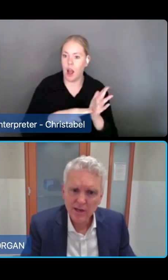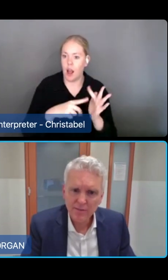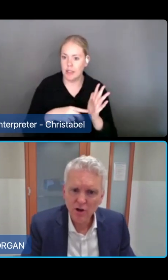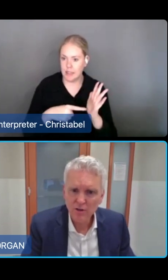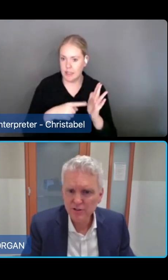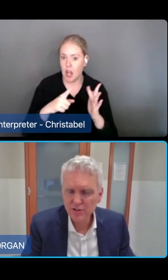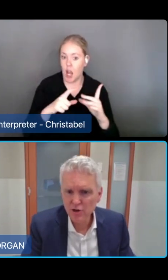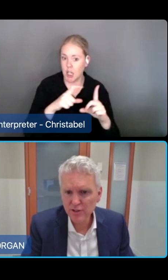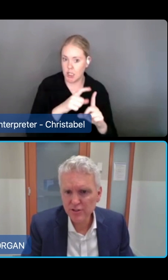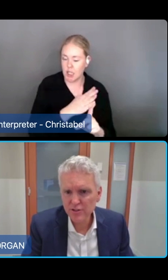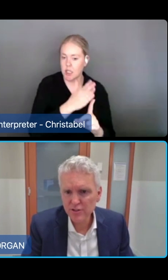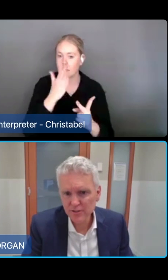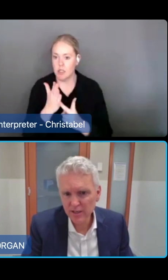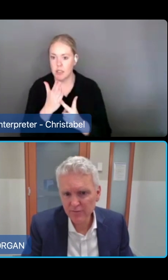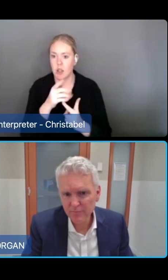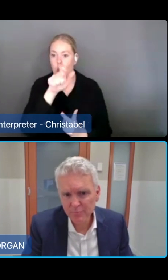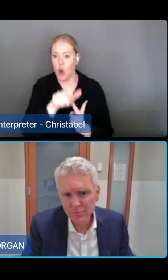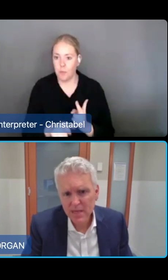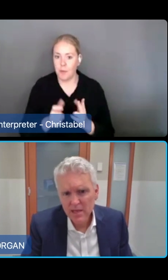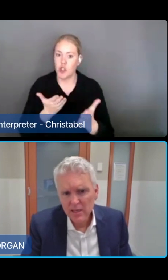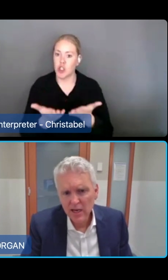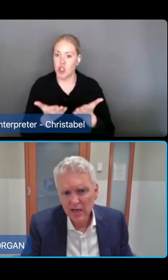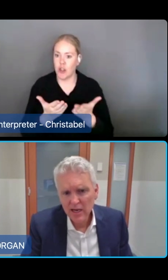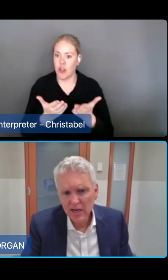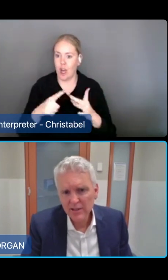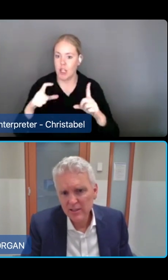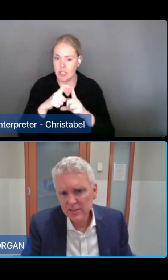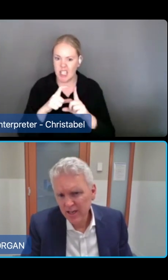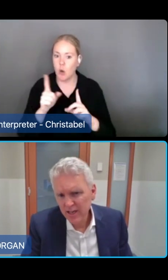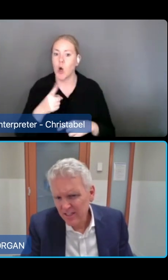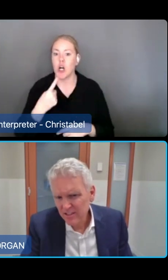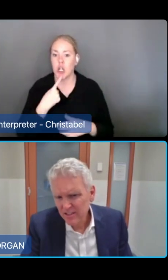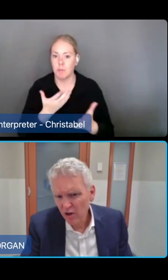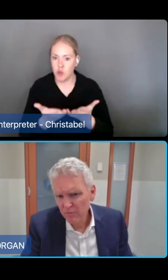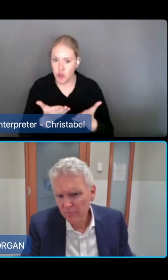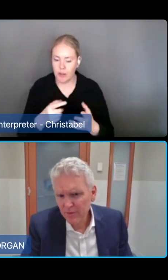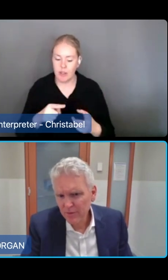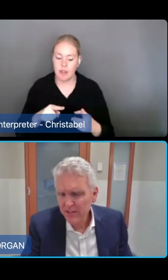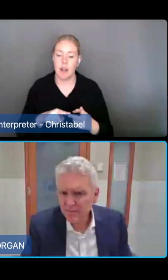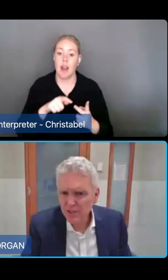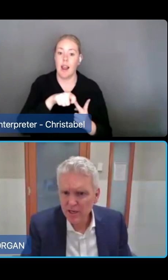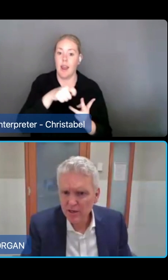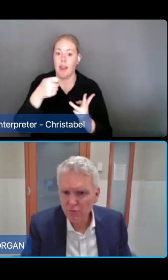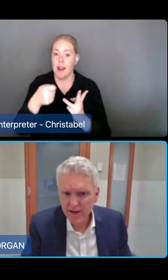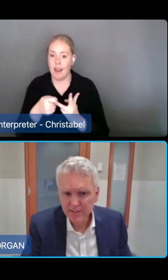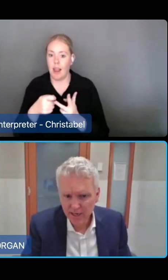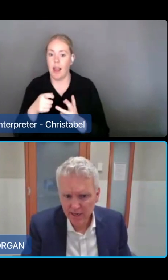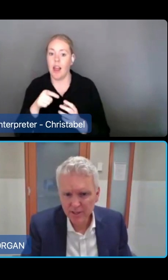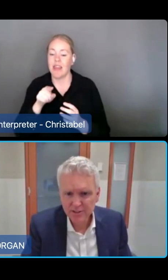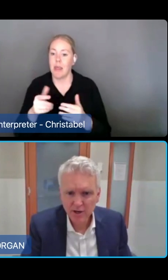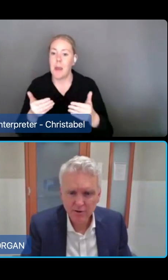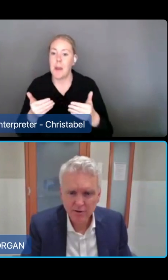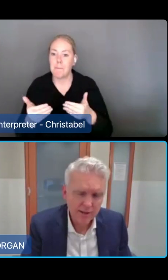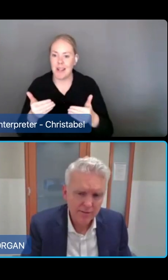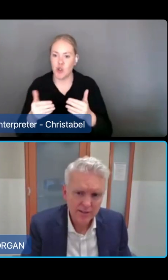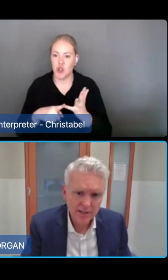And the column shows the units of service delivered. The second last column is the subsidy rate. again,